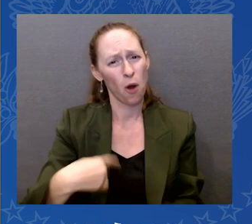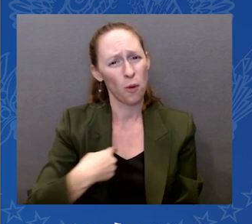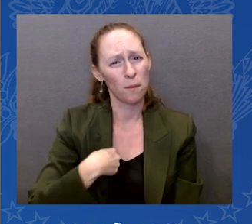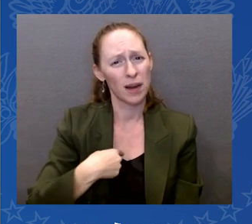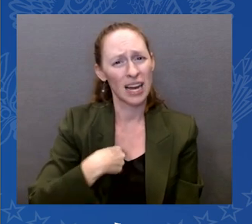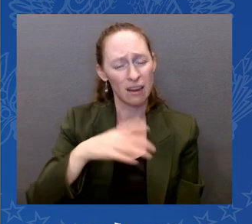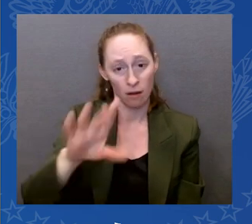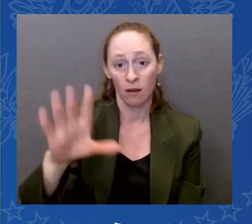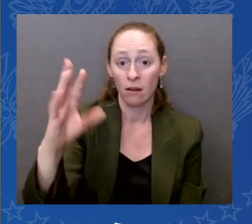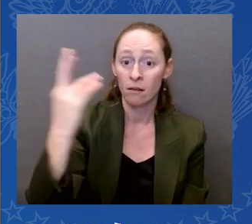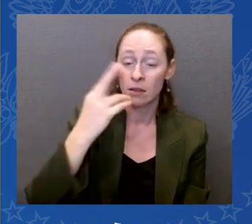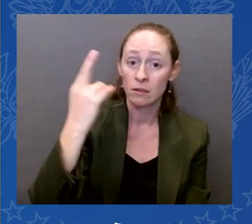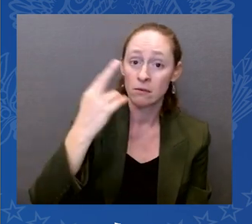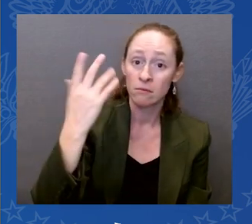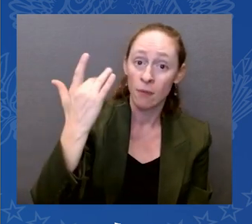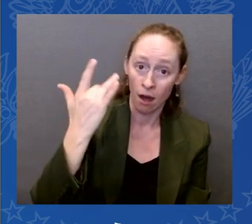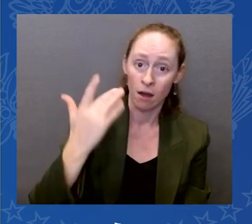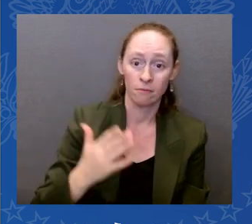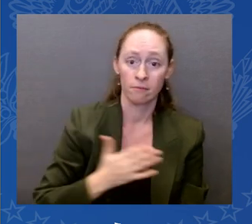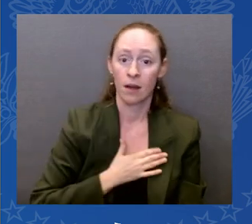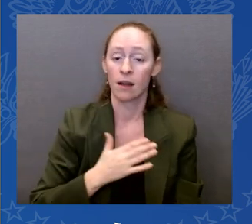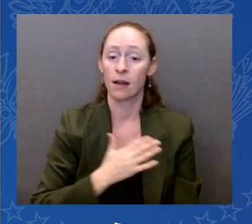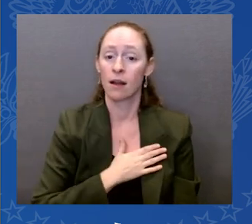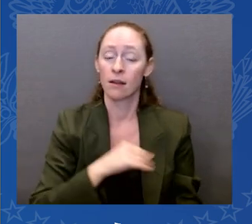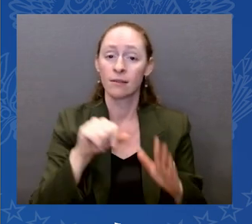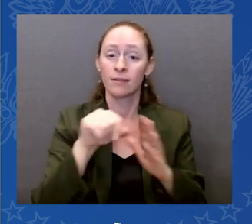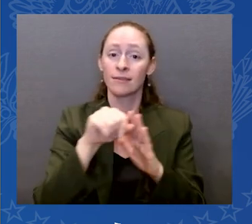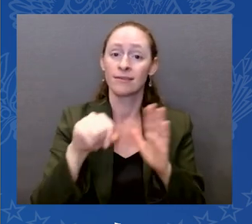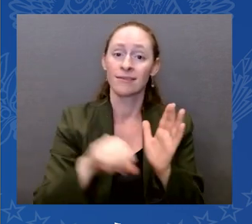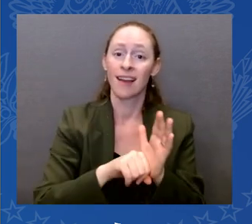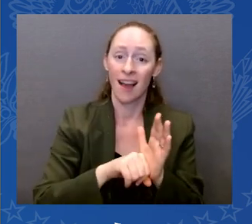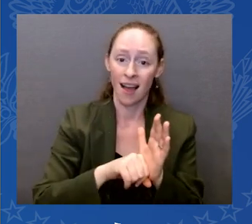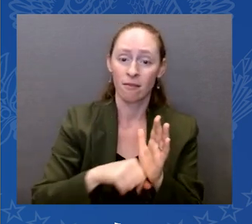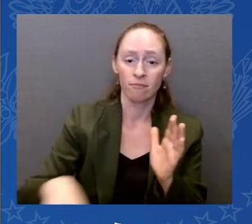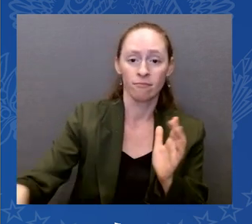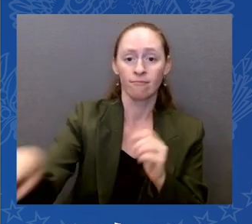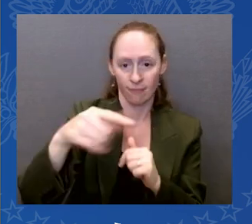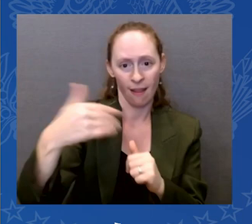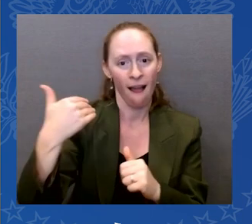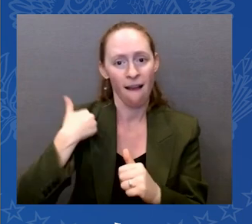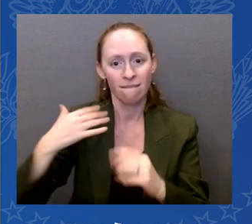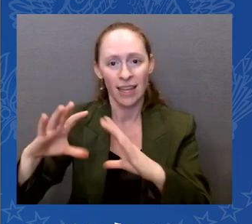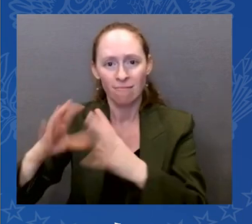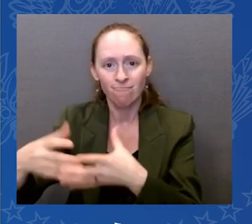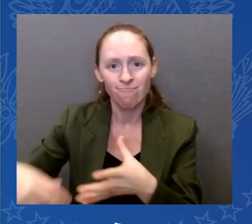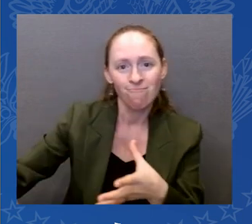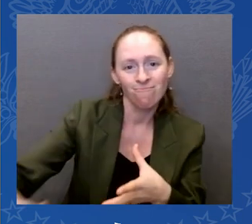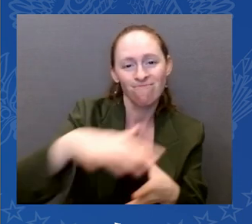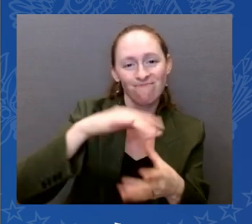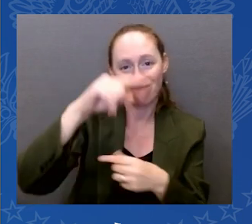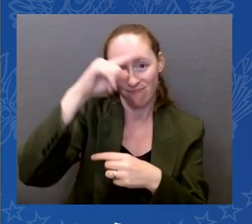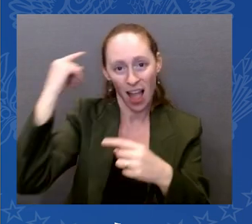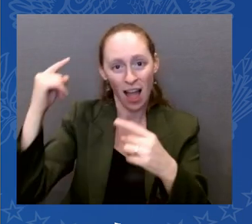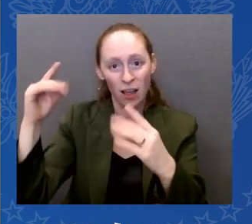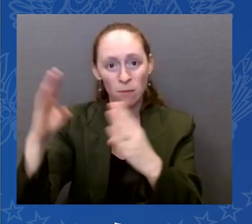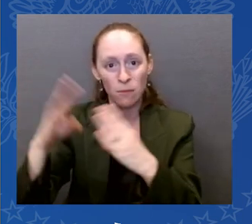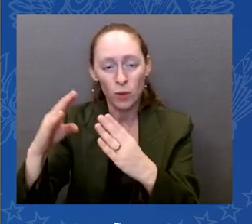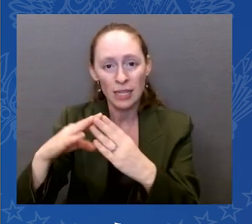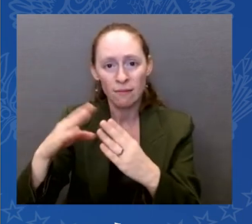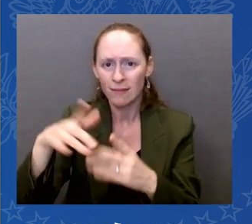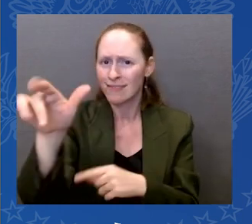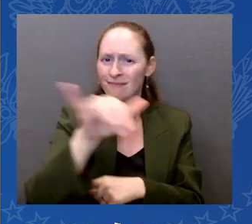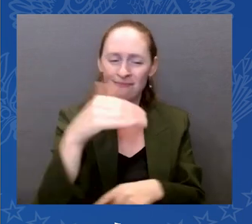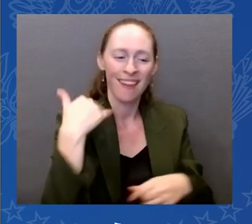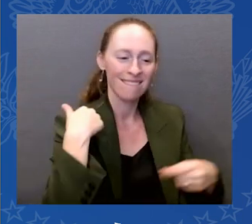Hispanic and Black populations, poor populations, are those fence-line communities, those front-line communities, where I've suffered most as a